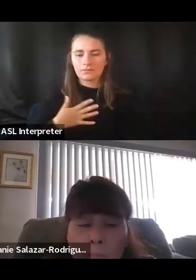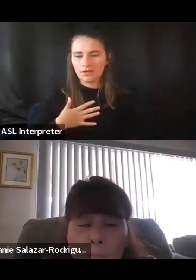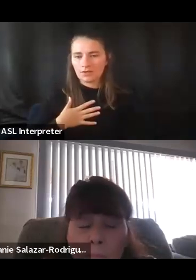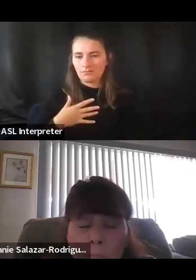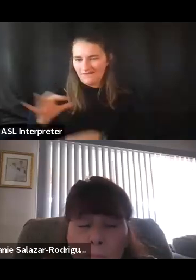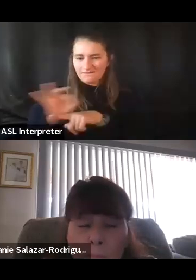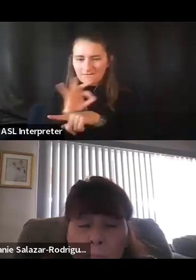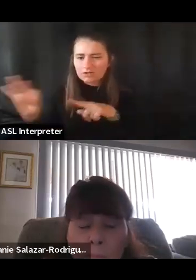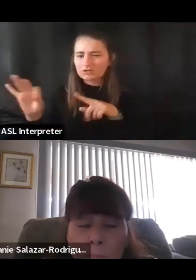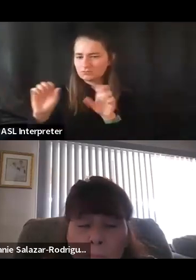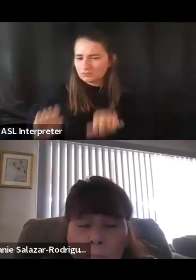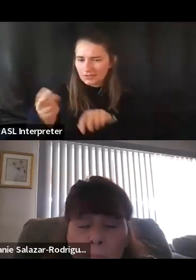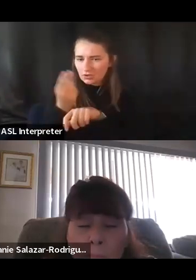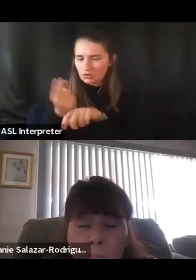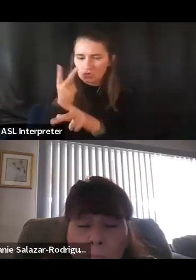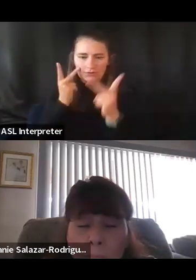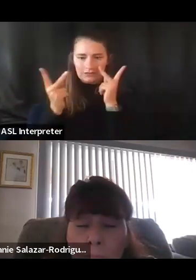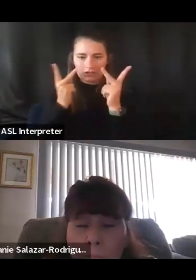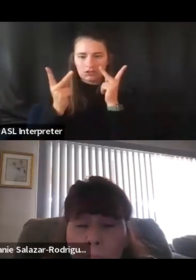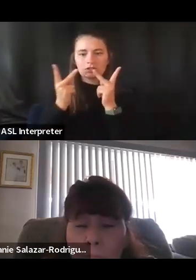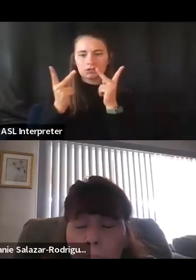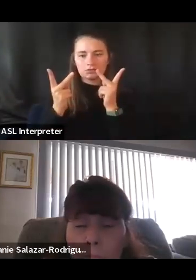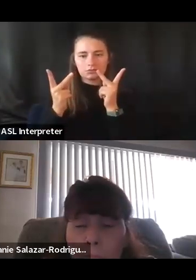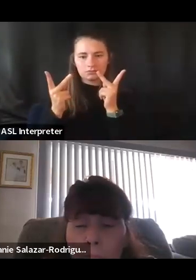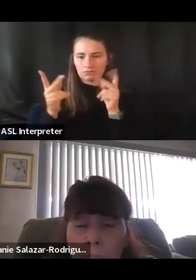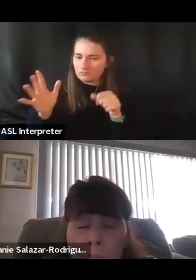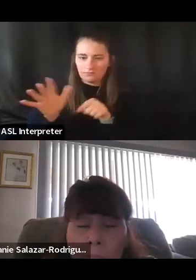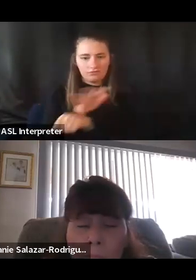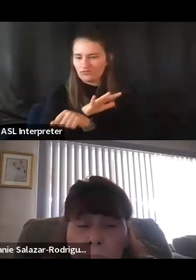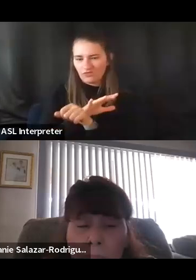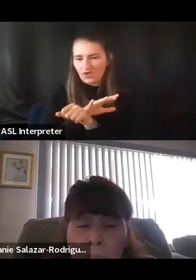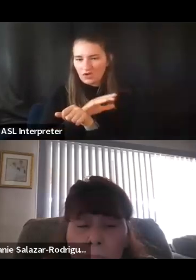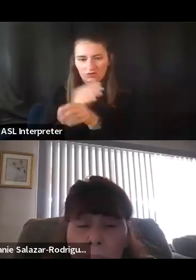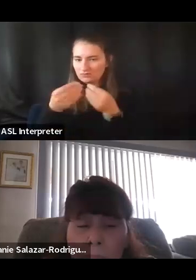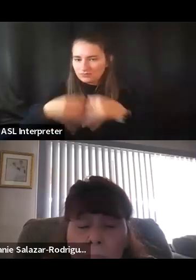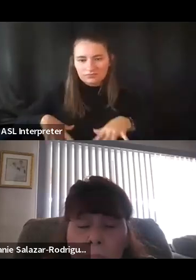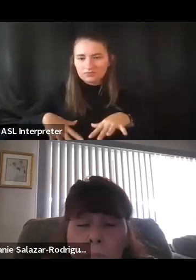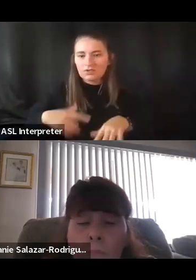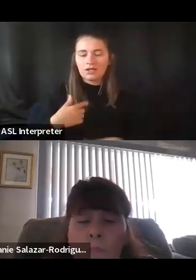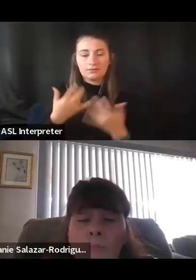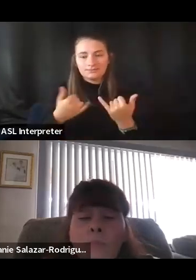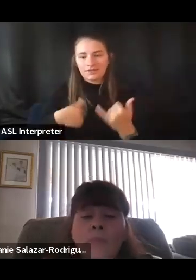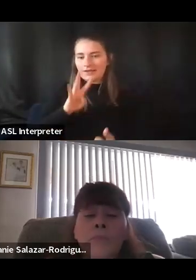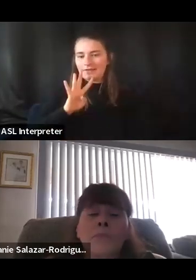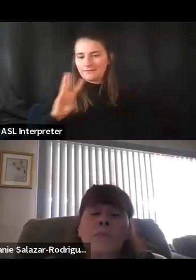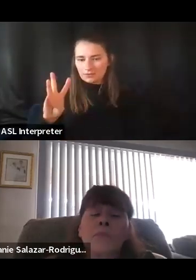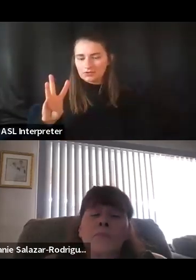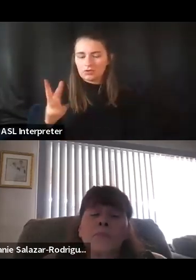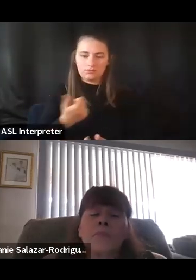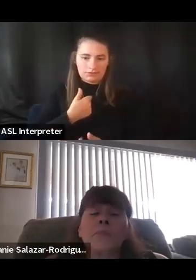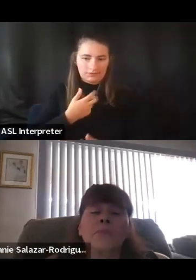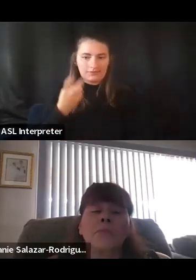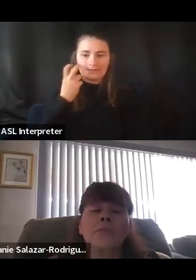usable vision and I'm 46 now. So I've been living with blindness